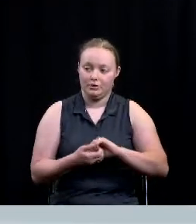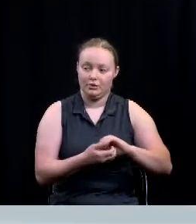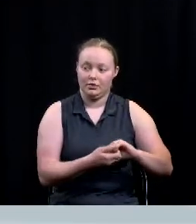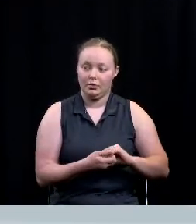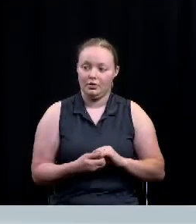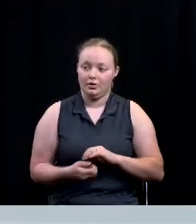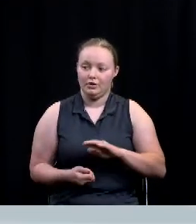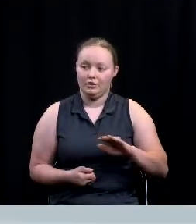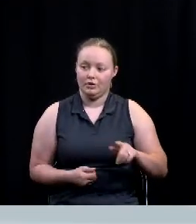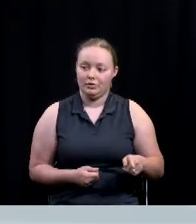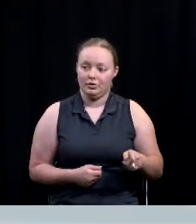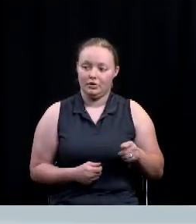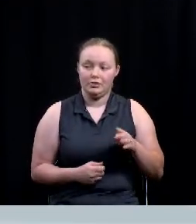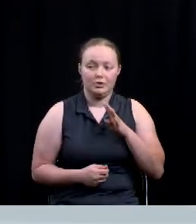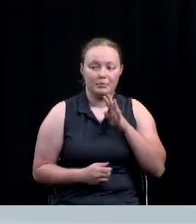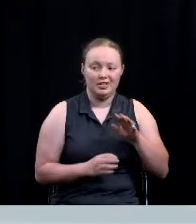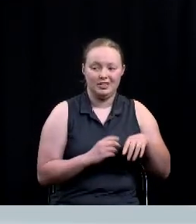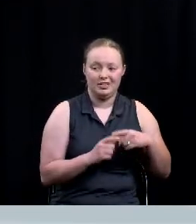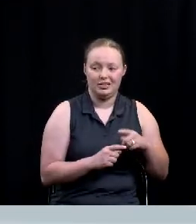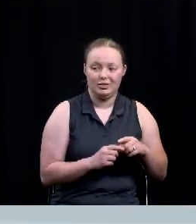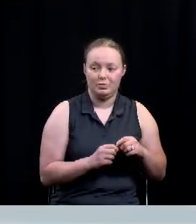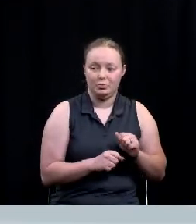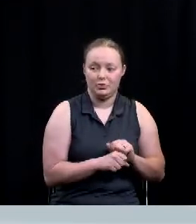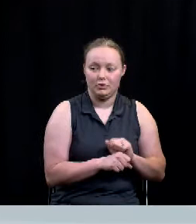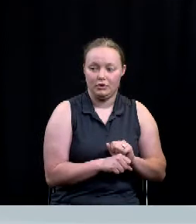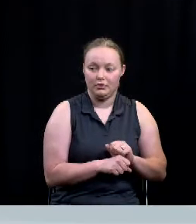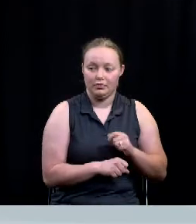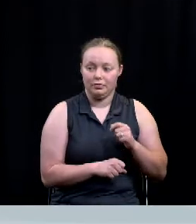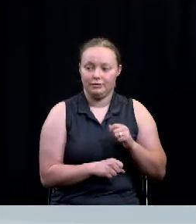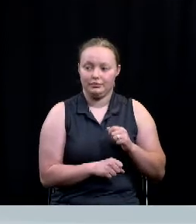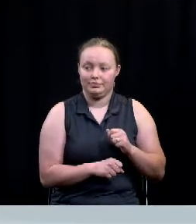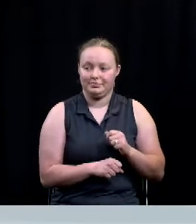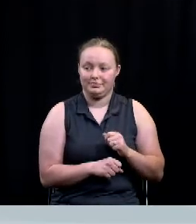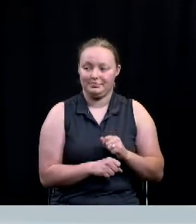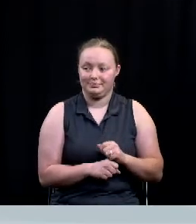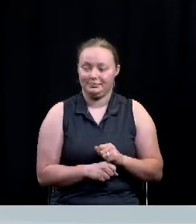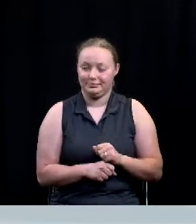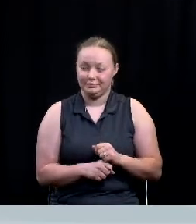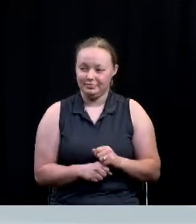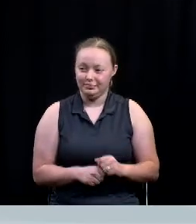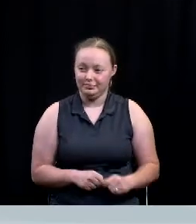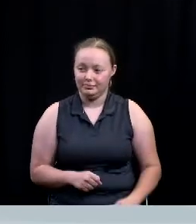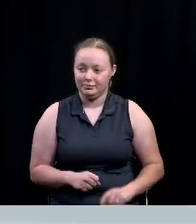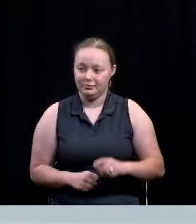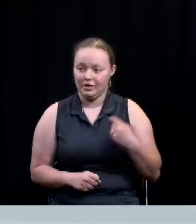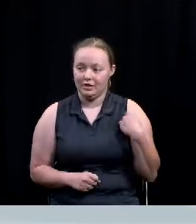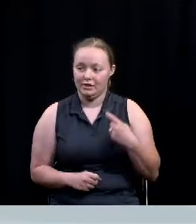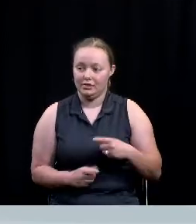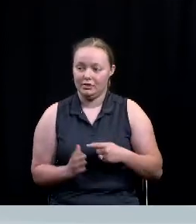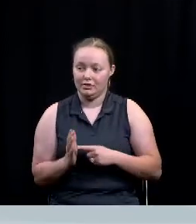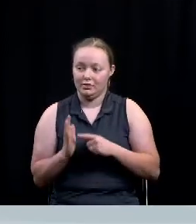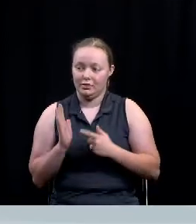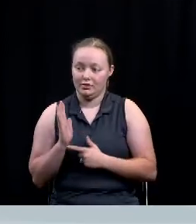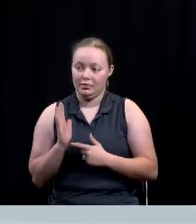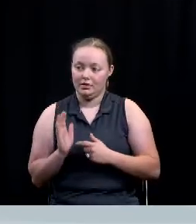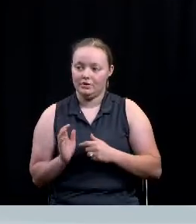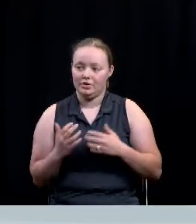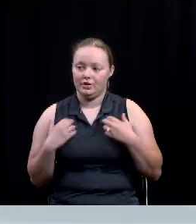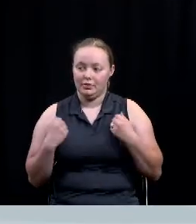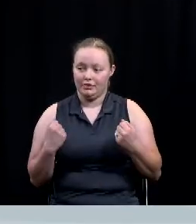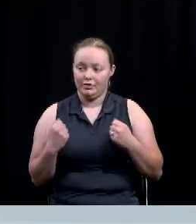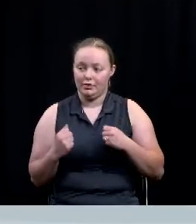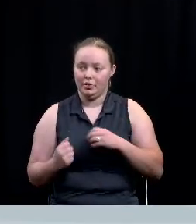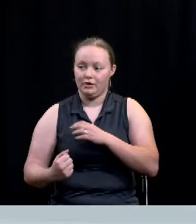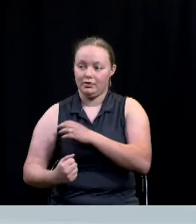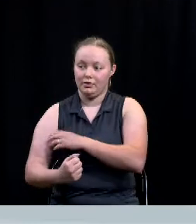And we'll talk a little bit about the ongoing work of those partners. Texas statutes identify the local mental health authority or the LMHC